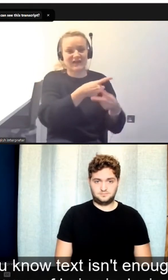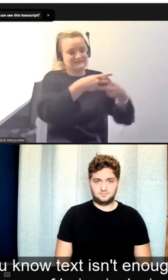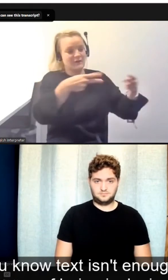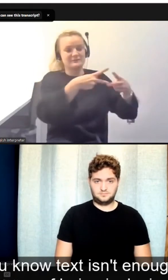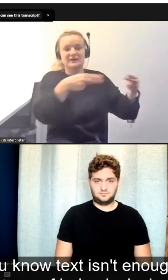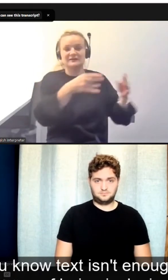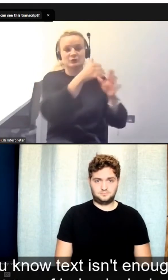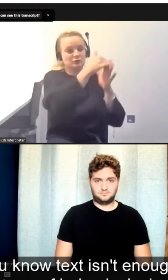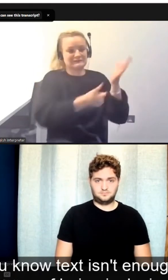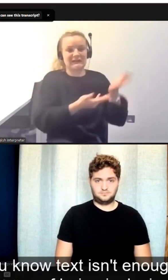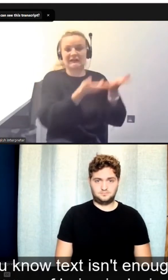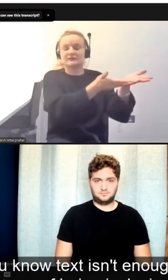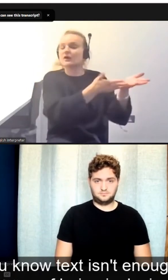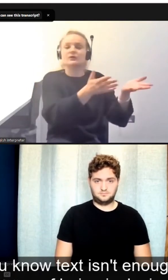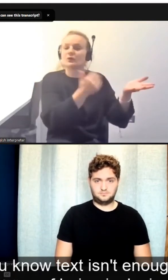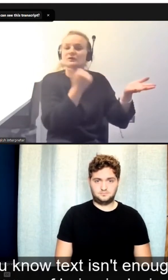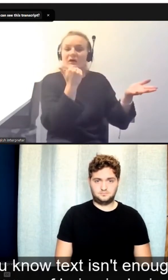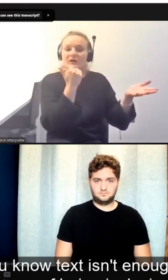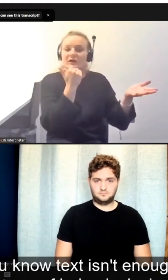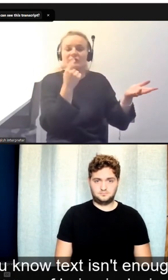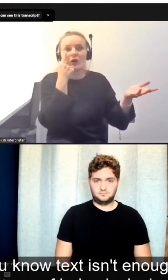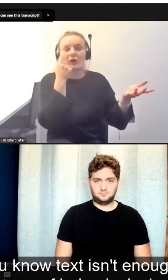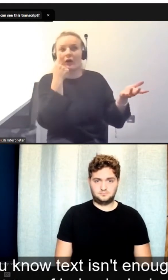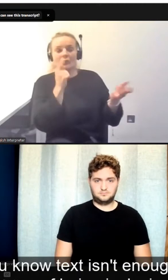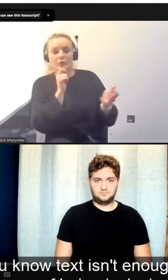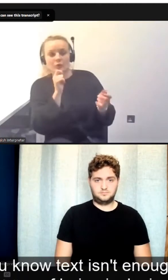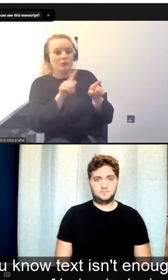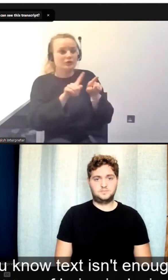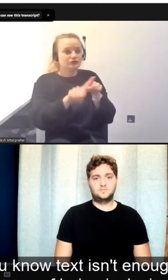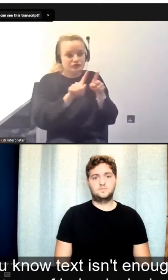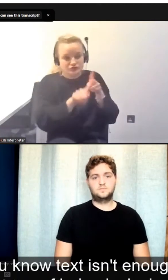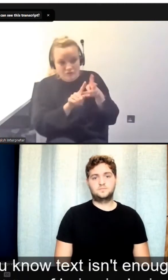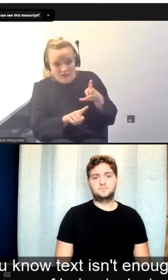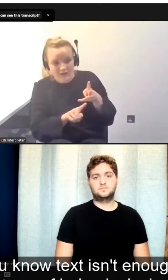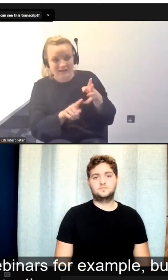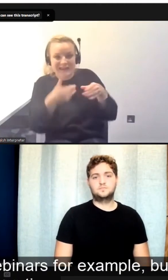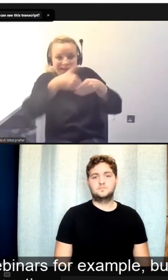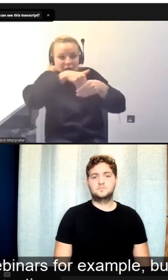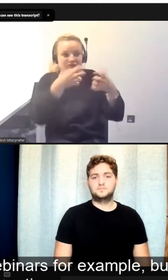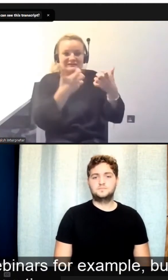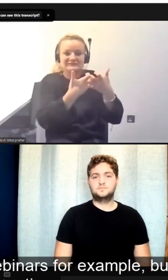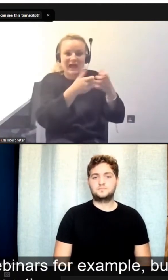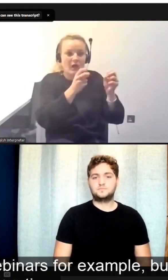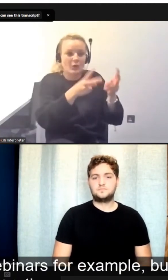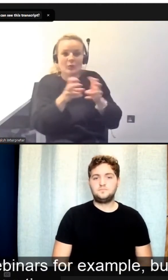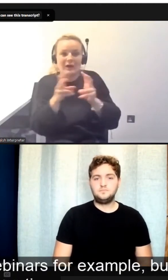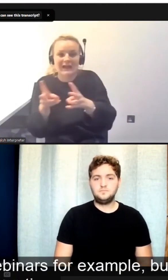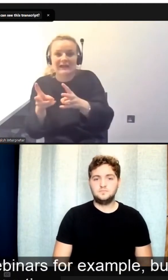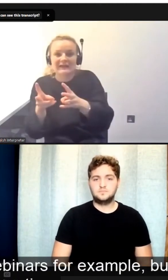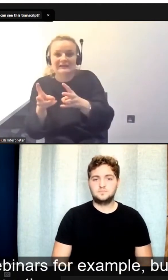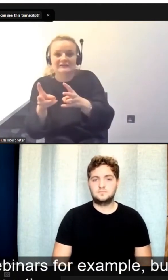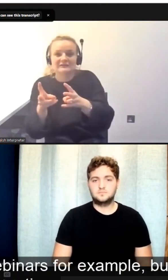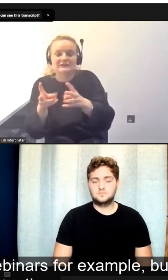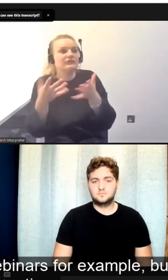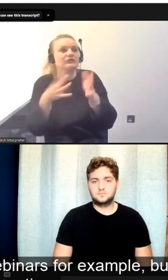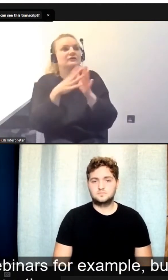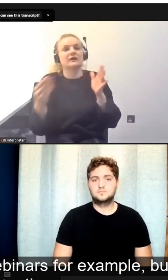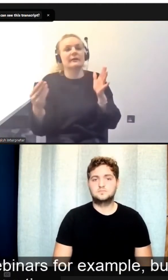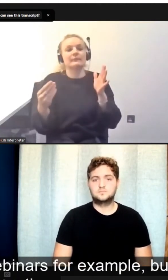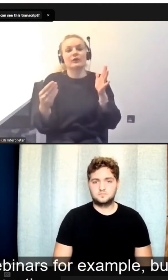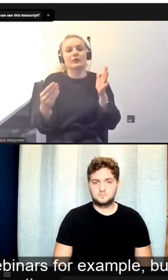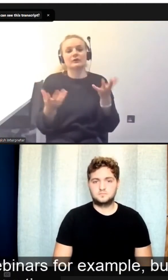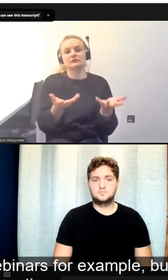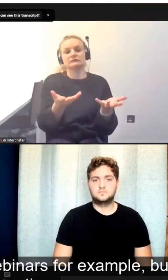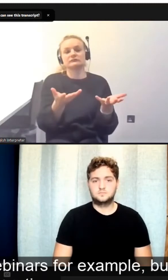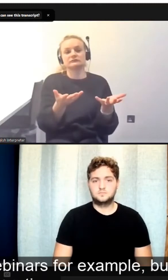experimented with much more ways of being inclusive in terms of, you know, the